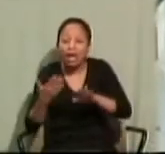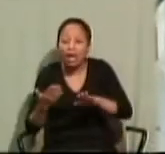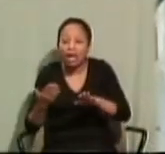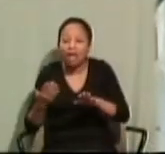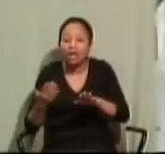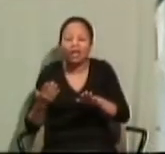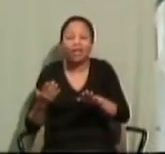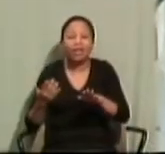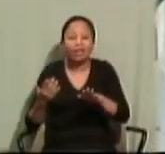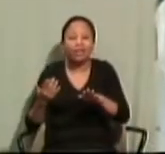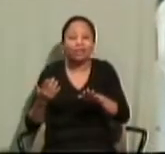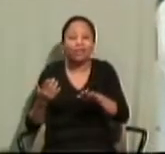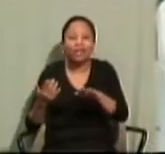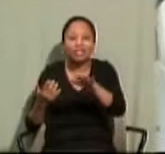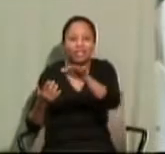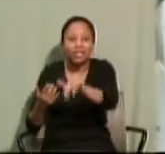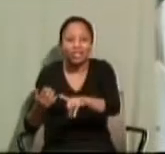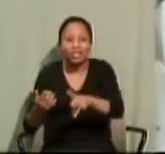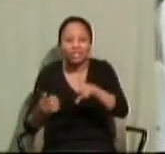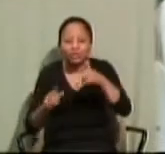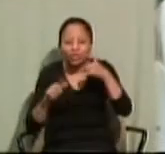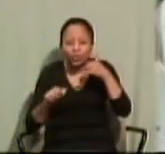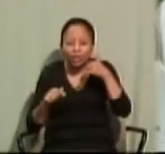spread it around.